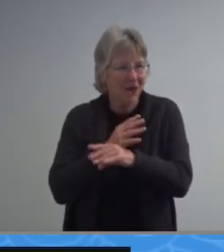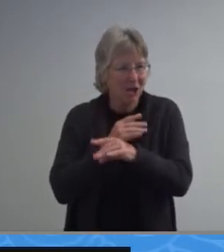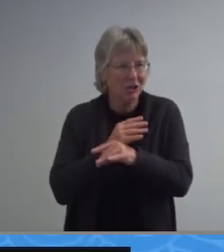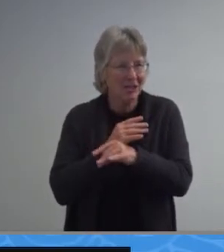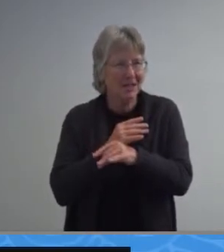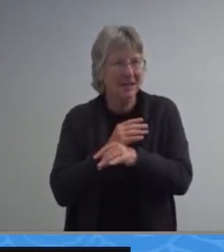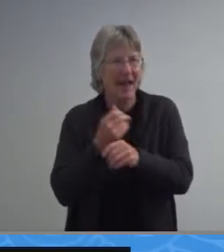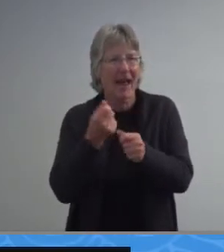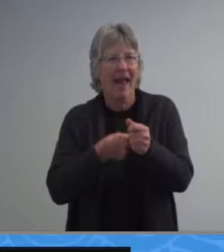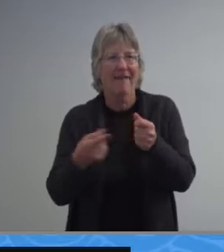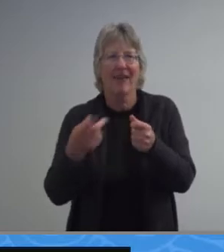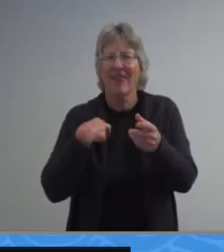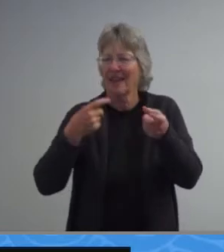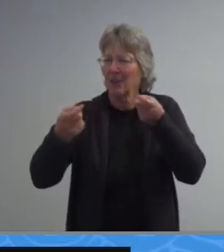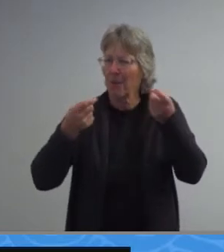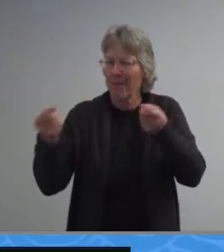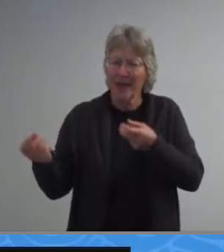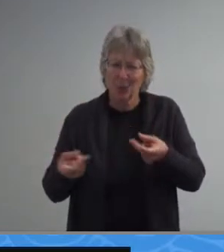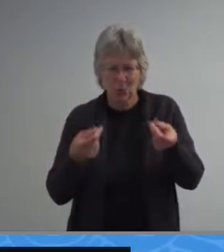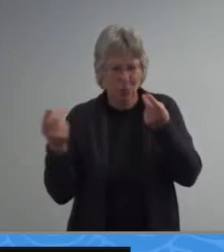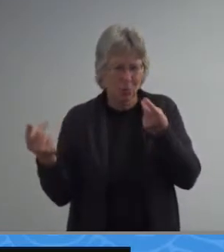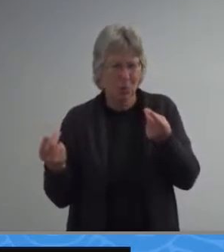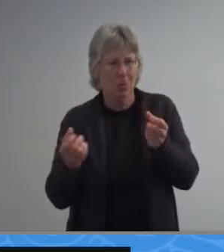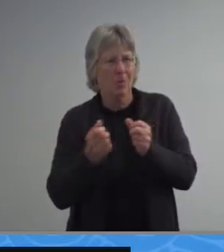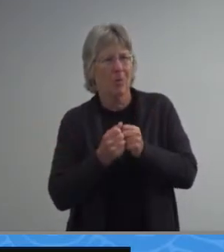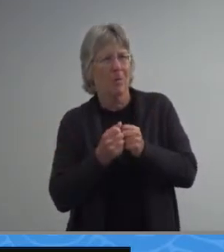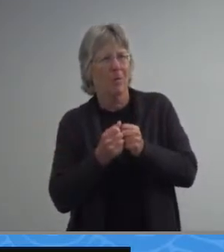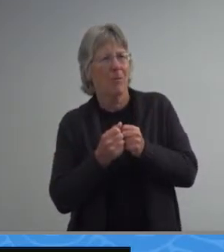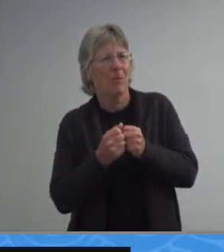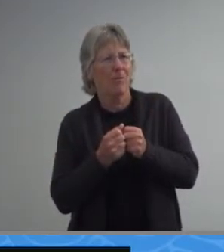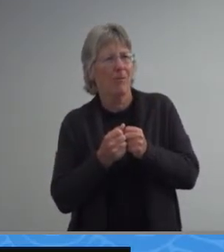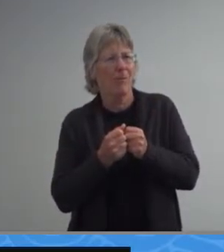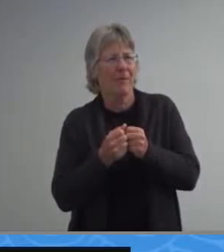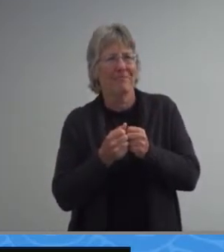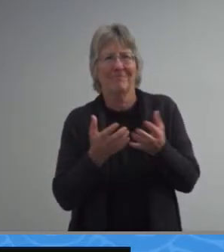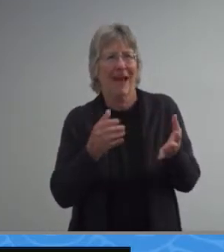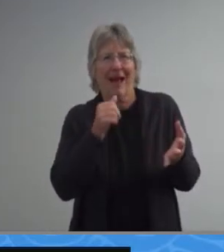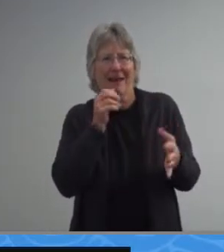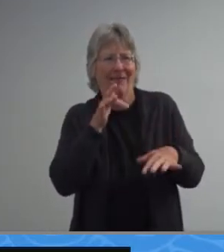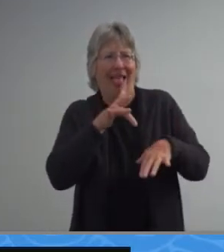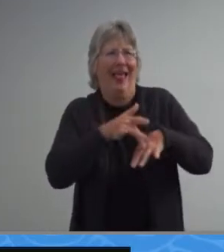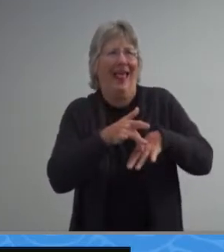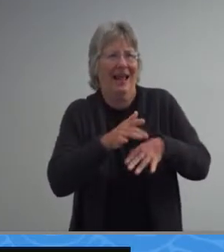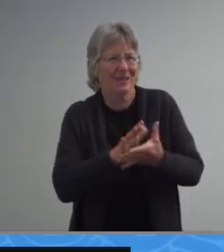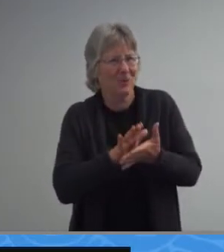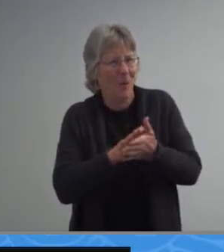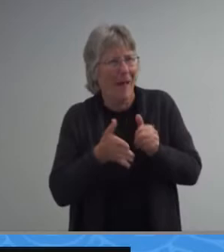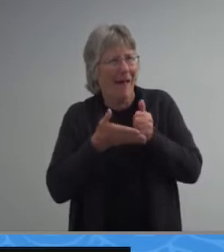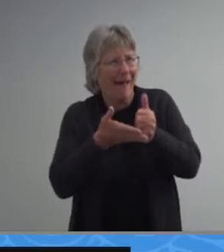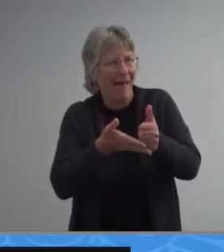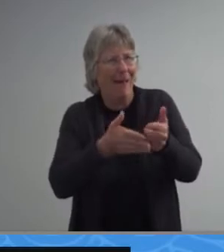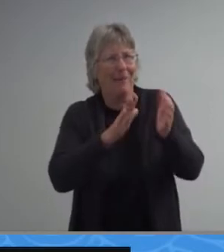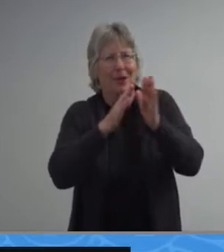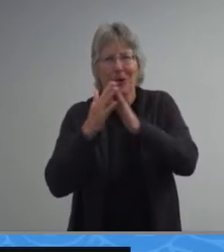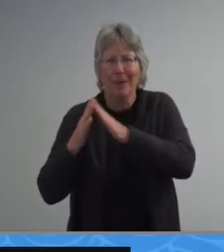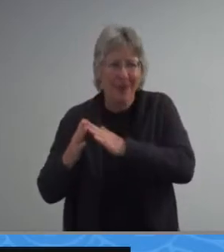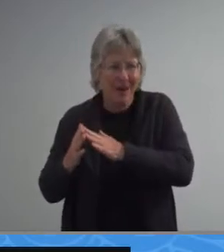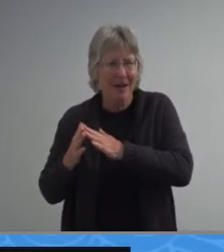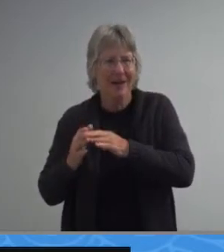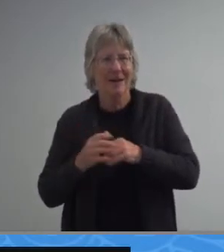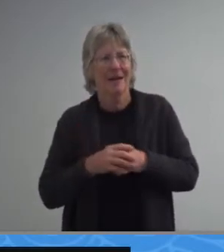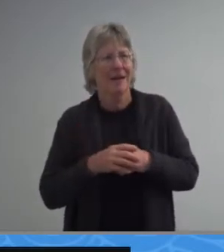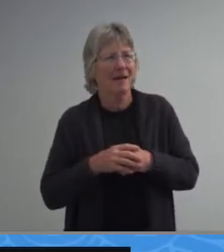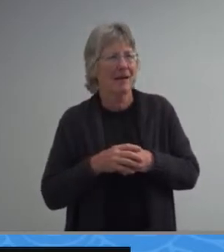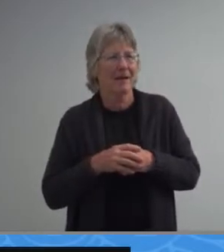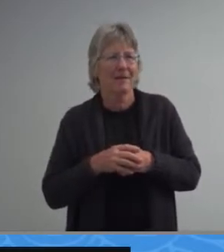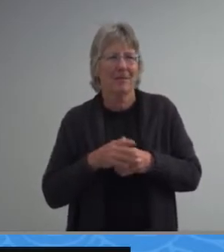everything you've managed to do without even you know being in person and helping your community that's